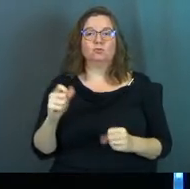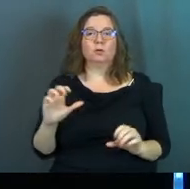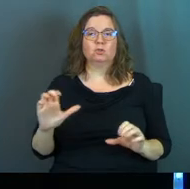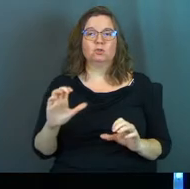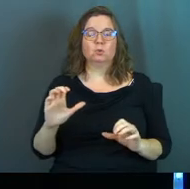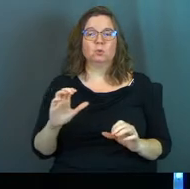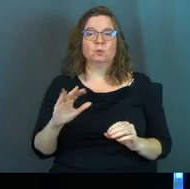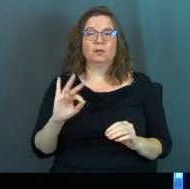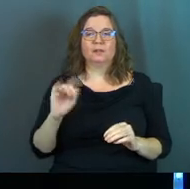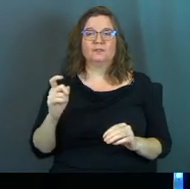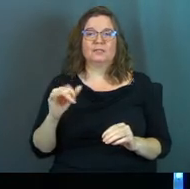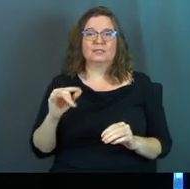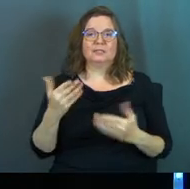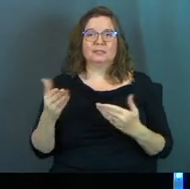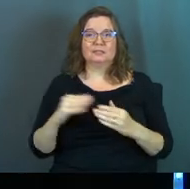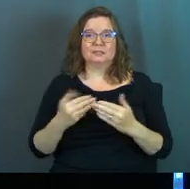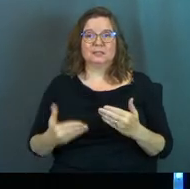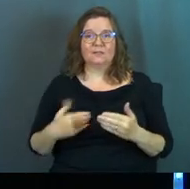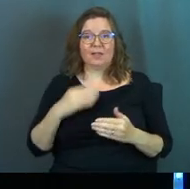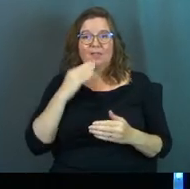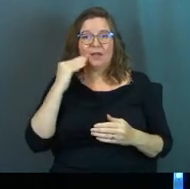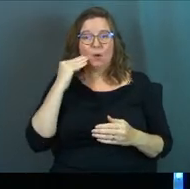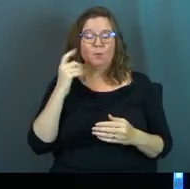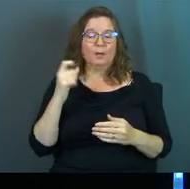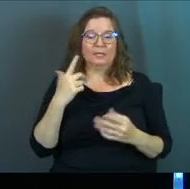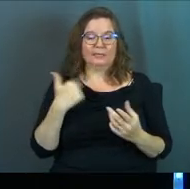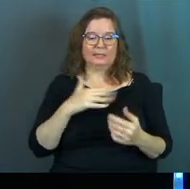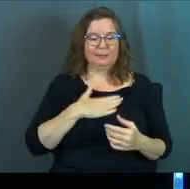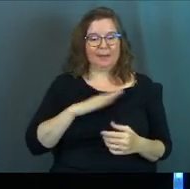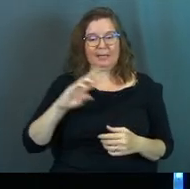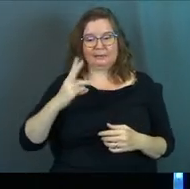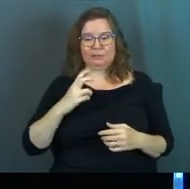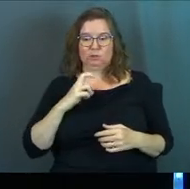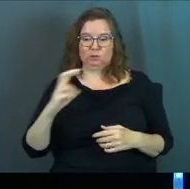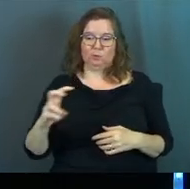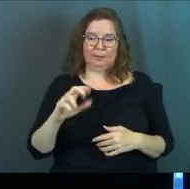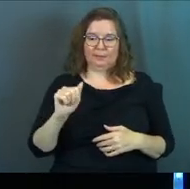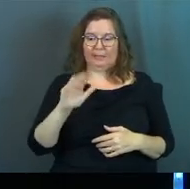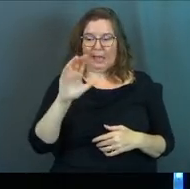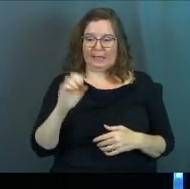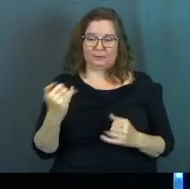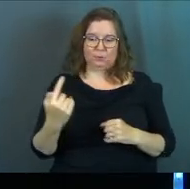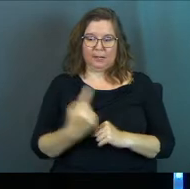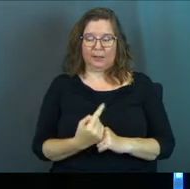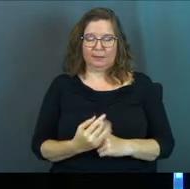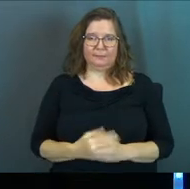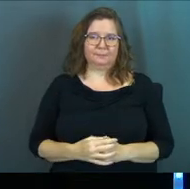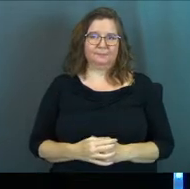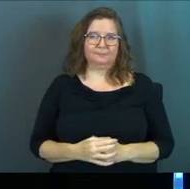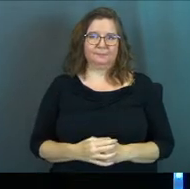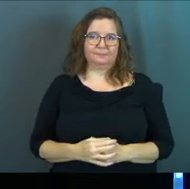to do the fix-it stuff at the house and it's like, this is my sixth trip to Ace Hardware today.